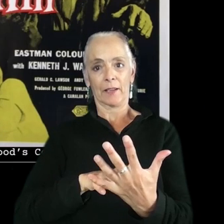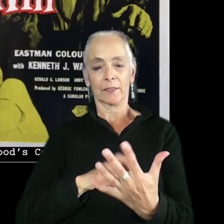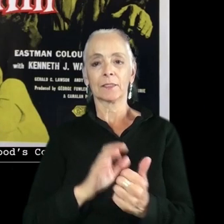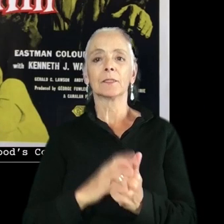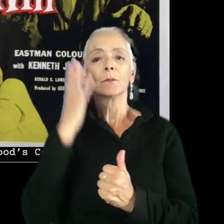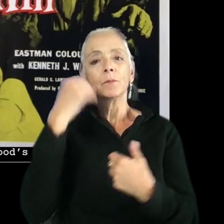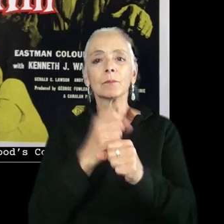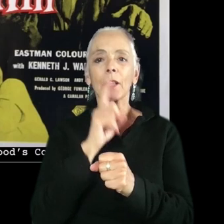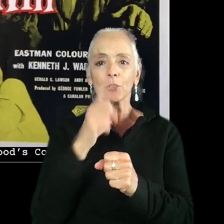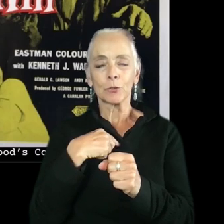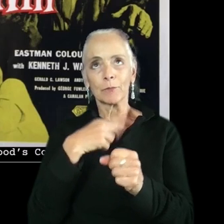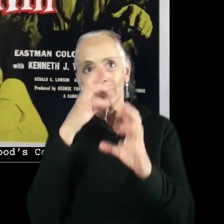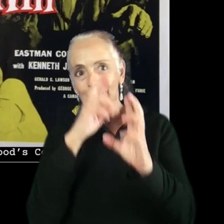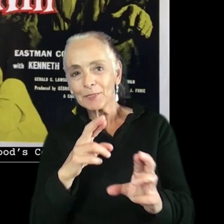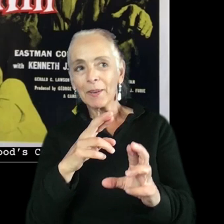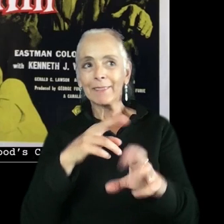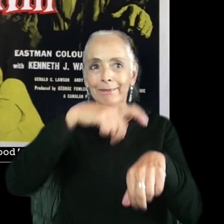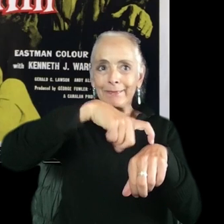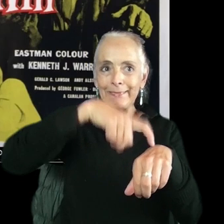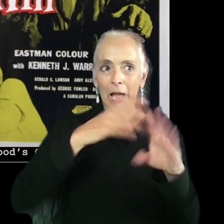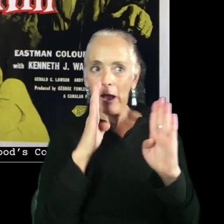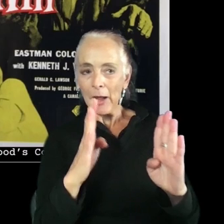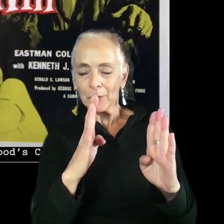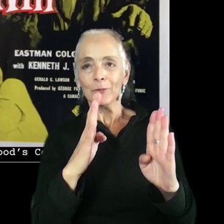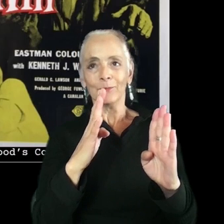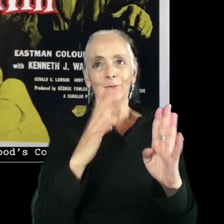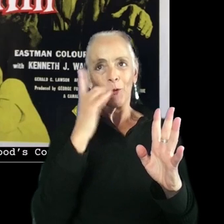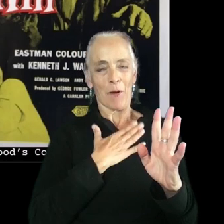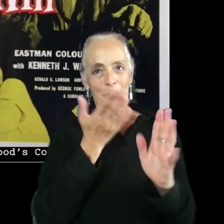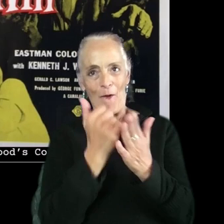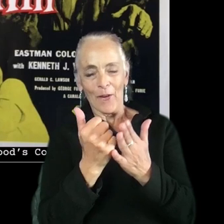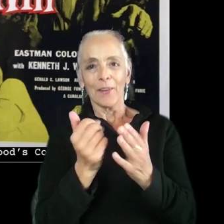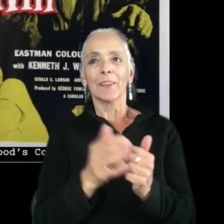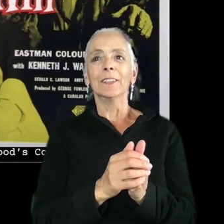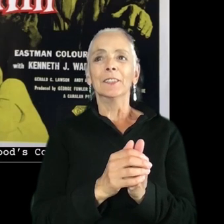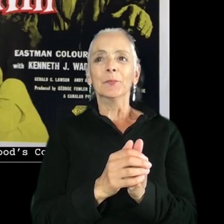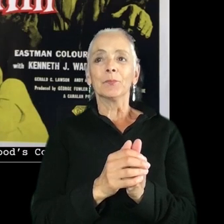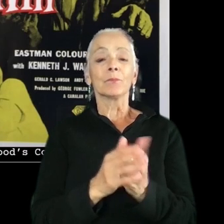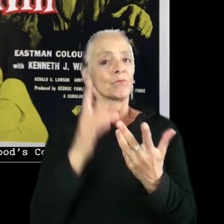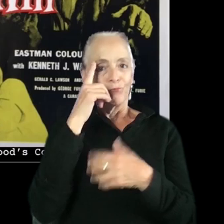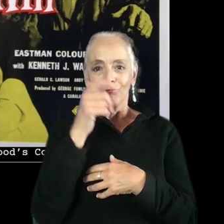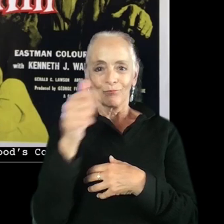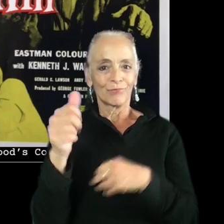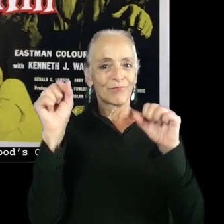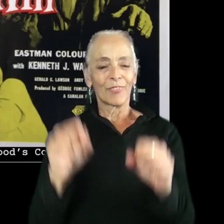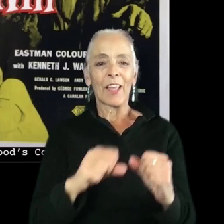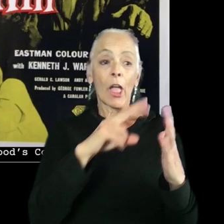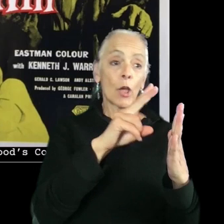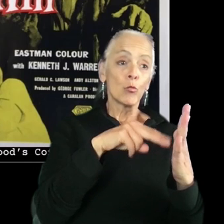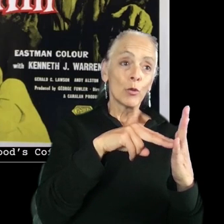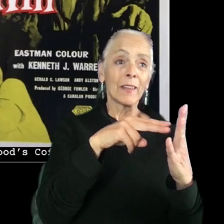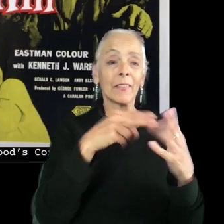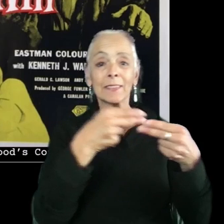ensure that I respect the allocated time that we each have for our parts. But feel free to read or listen to me if you